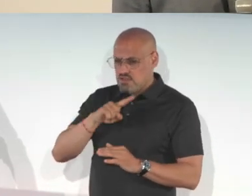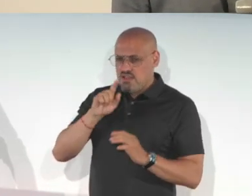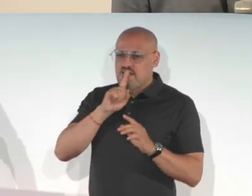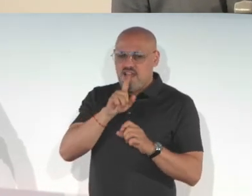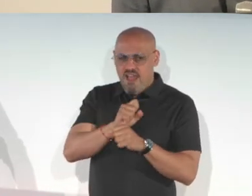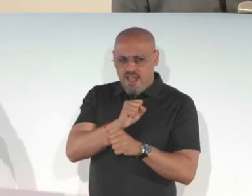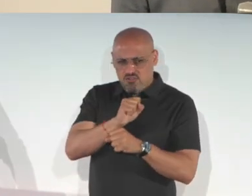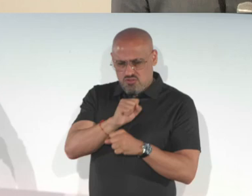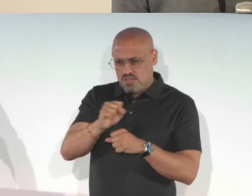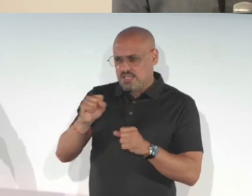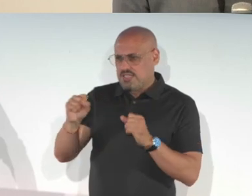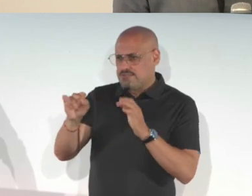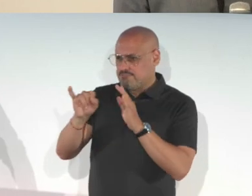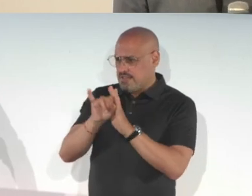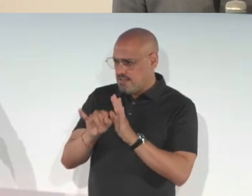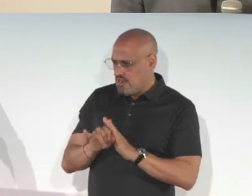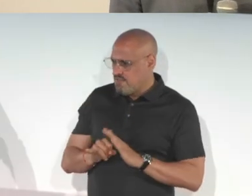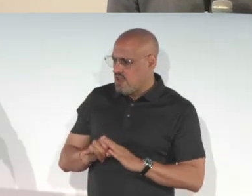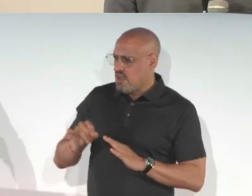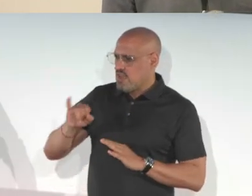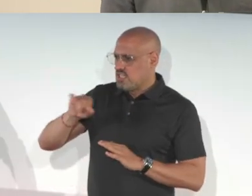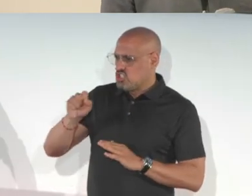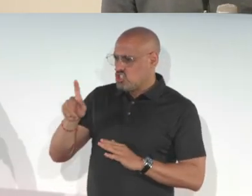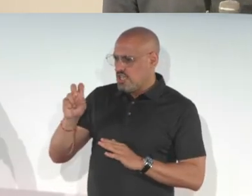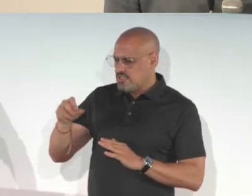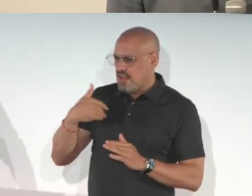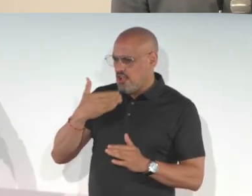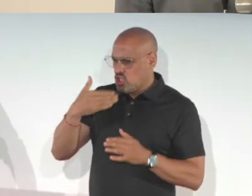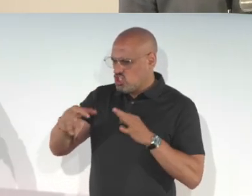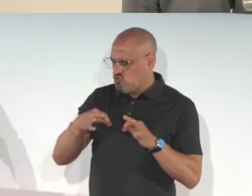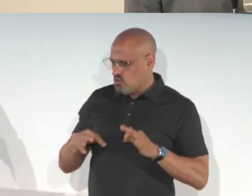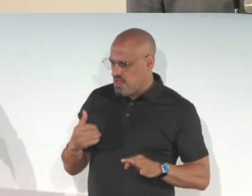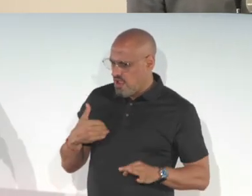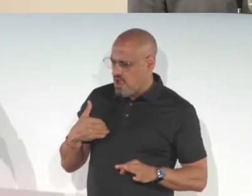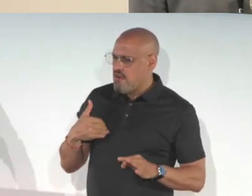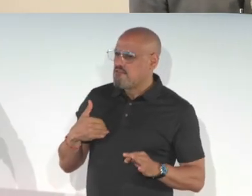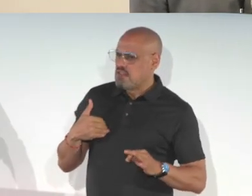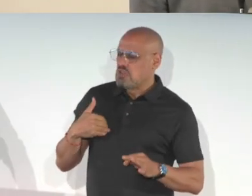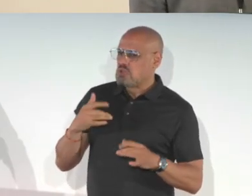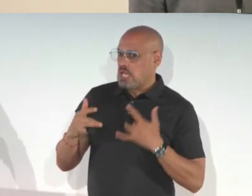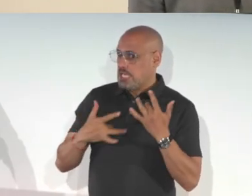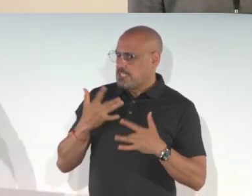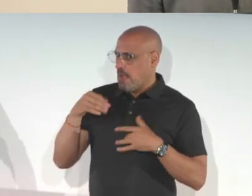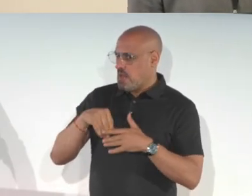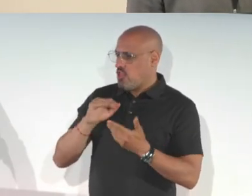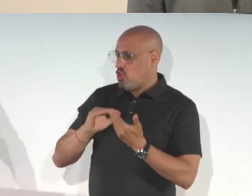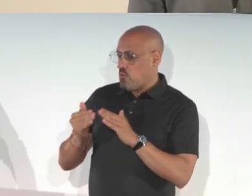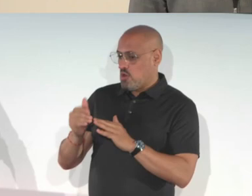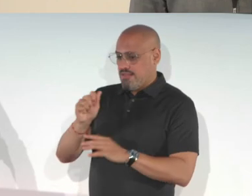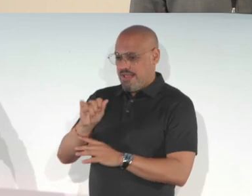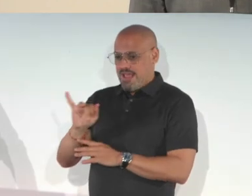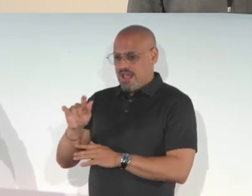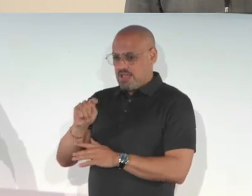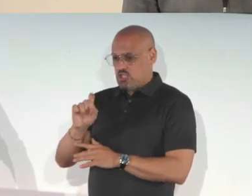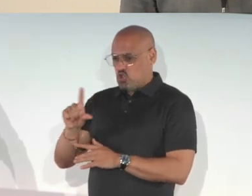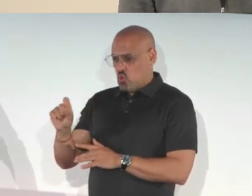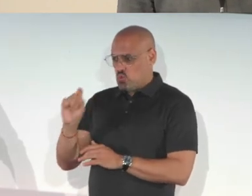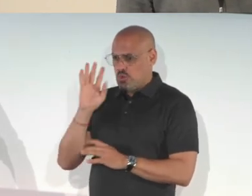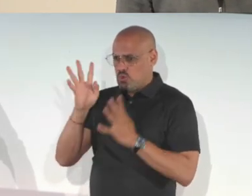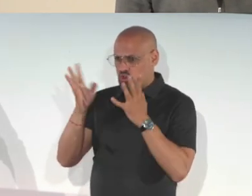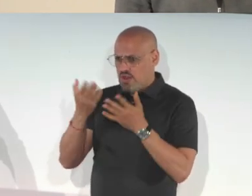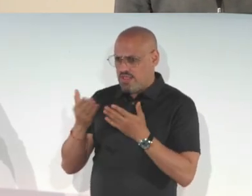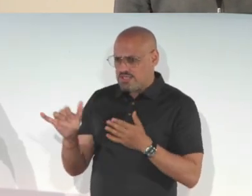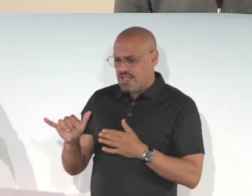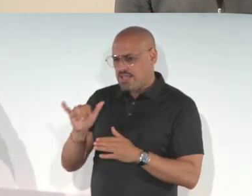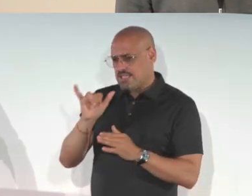the the capabilities of the explore mode for AI to be able to accurately identify objects and have a good description of